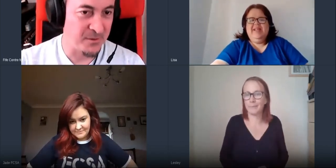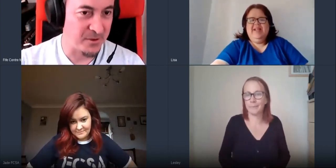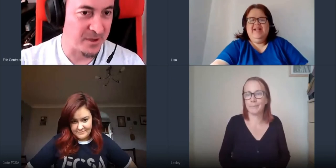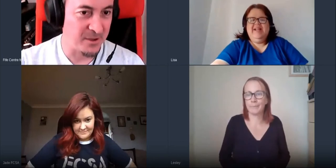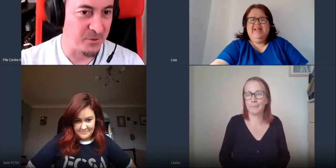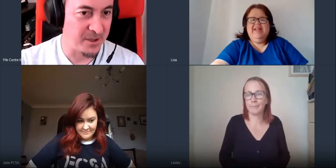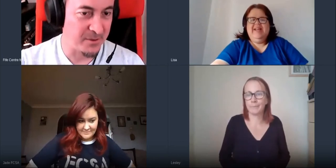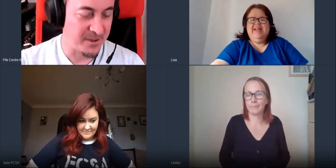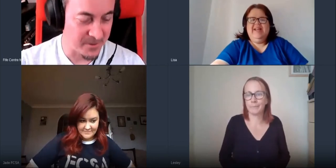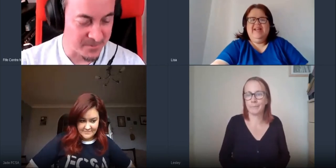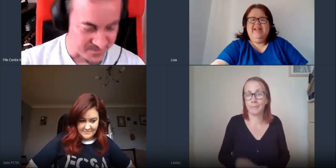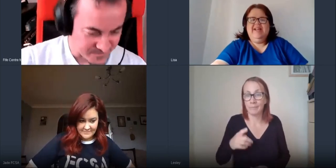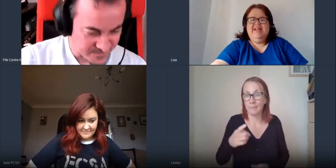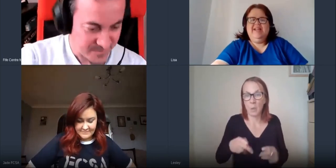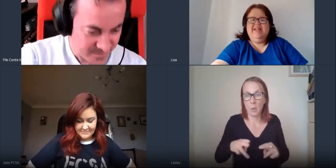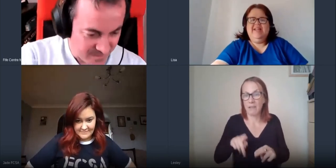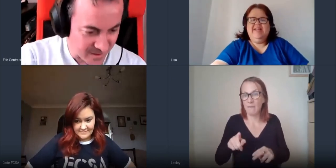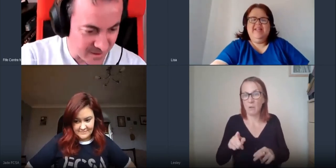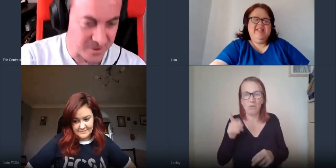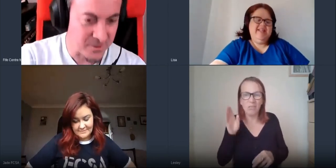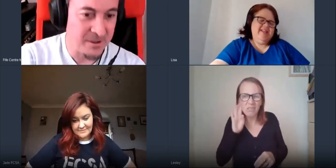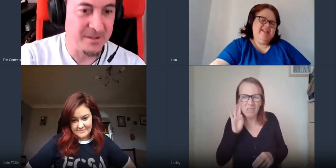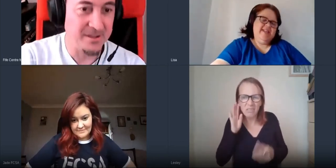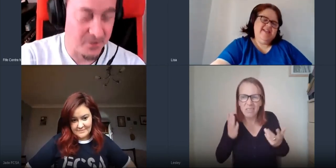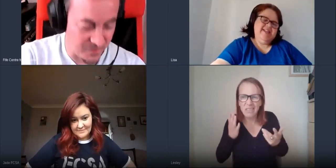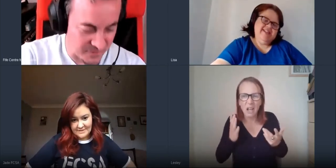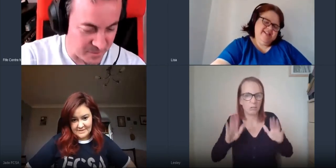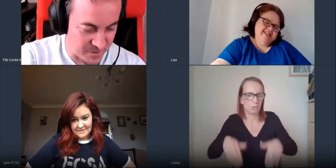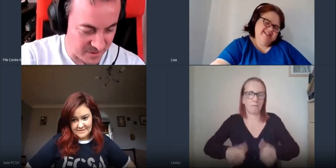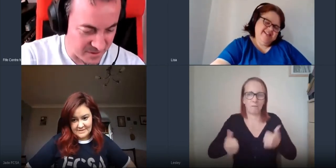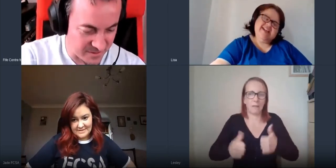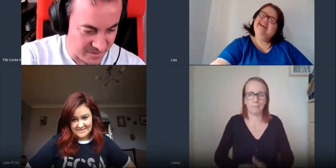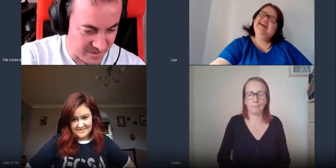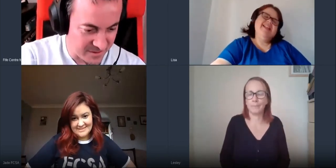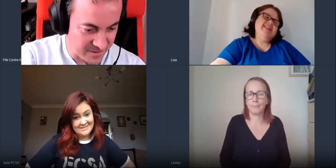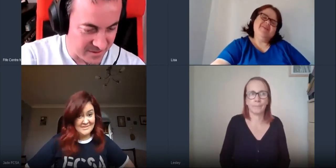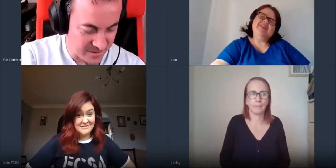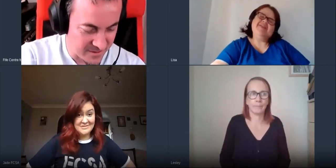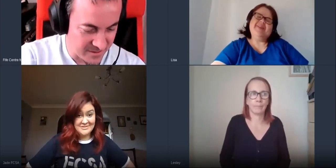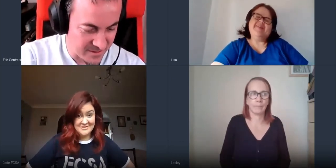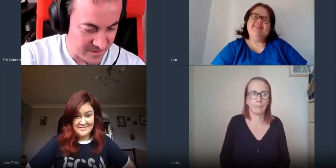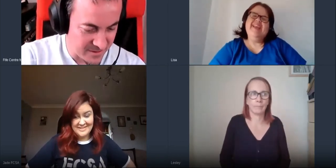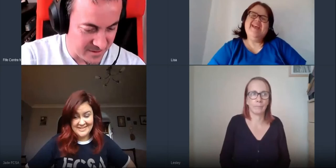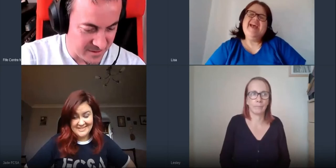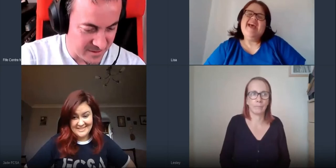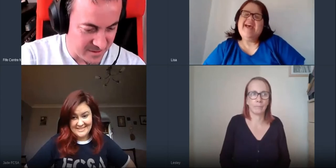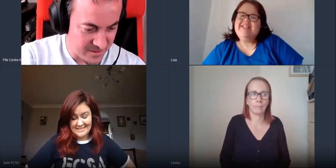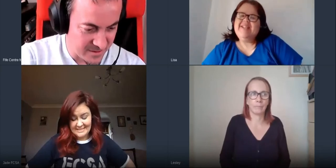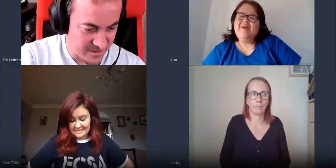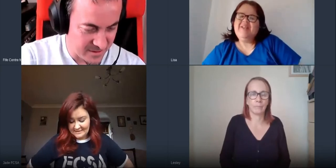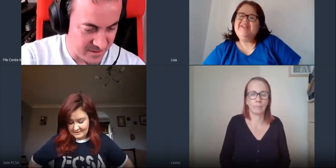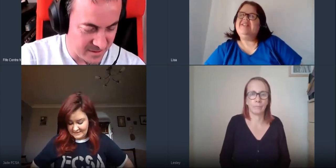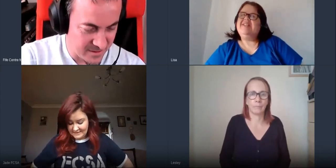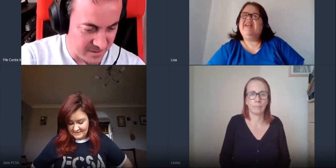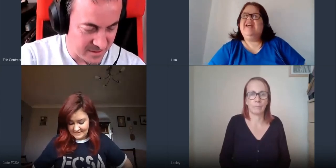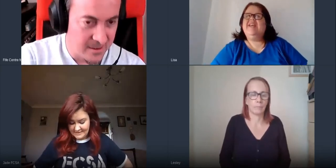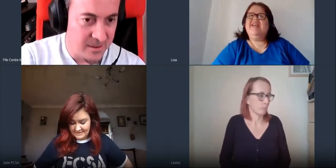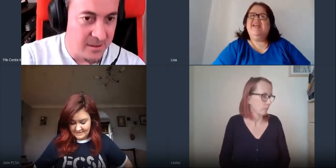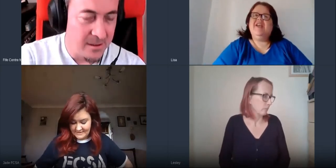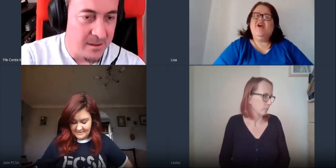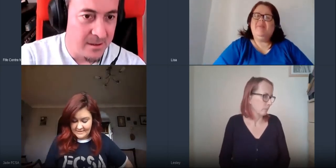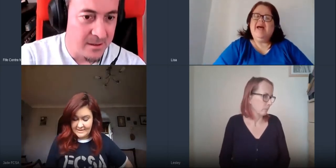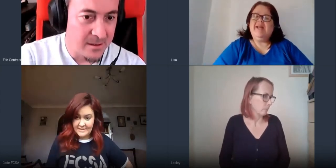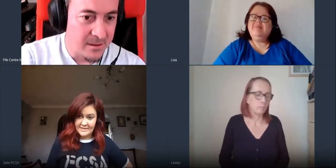if you can't hear too well right now sorry lisa cut you off but yeah has the college like